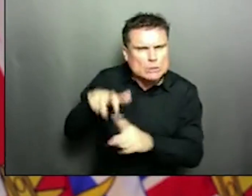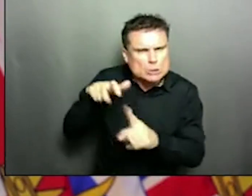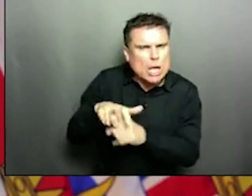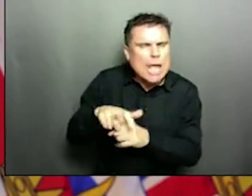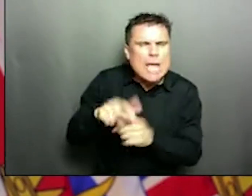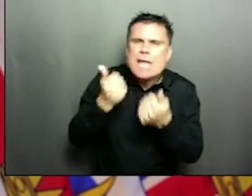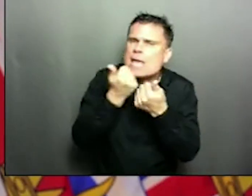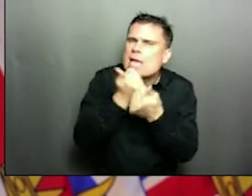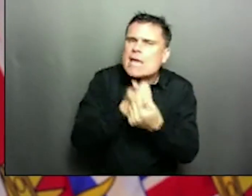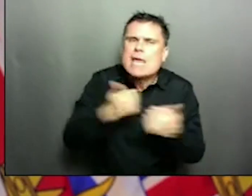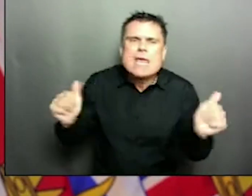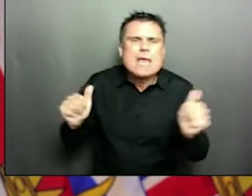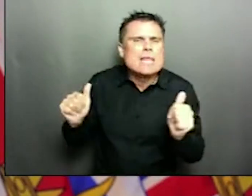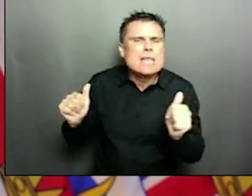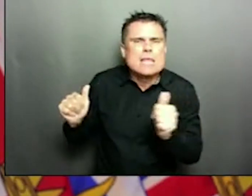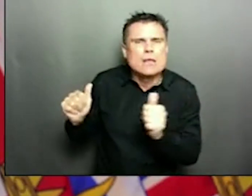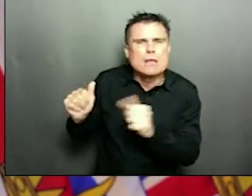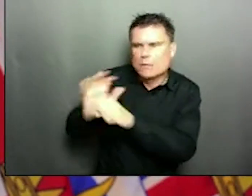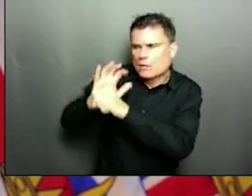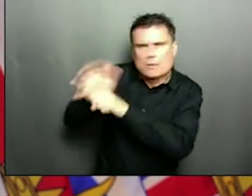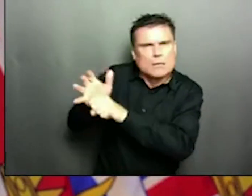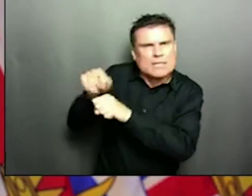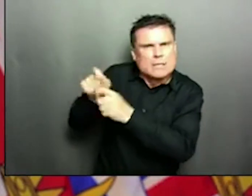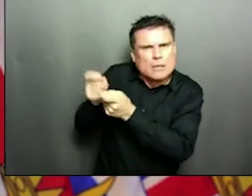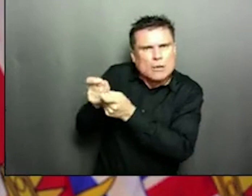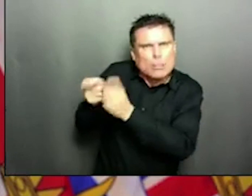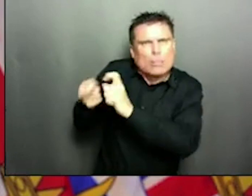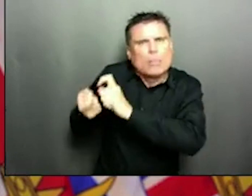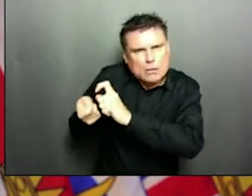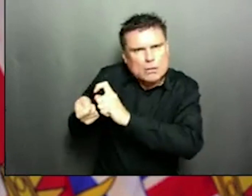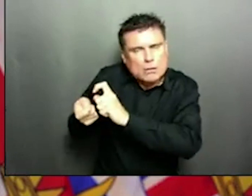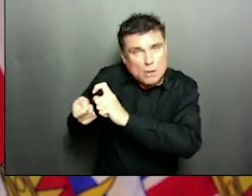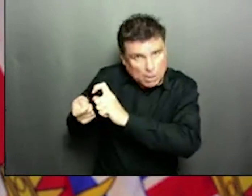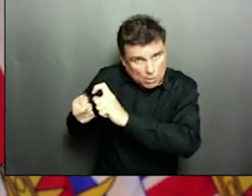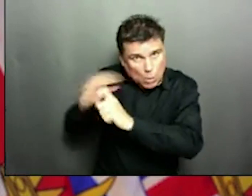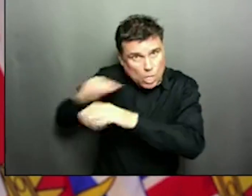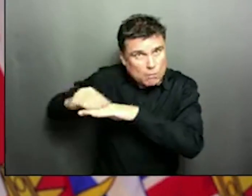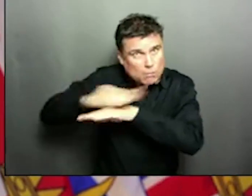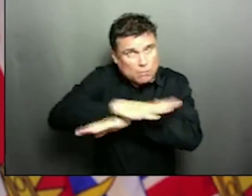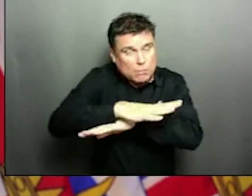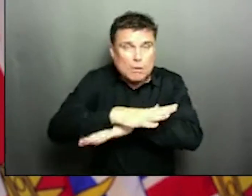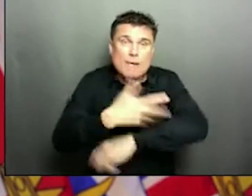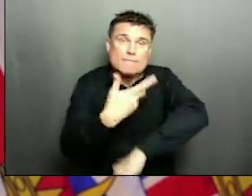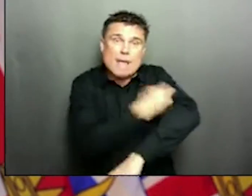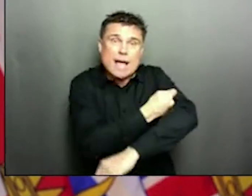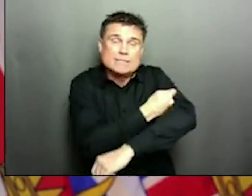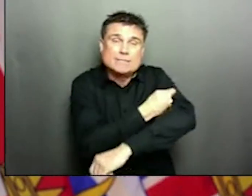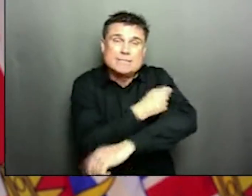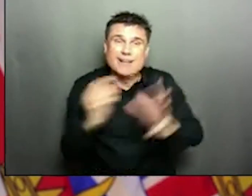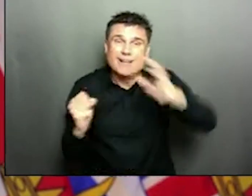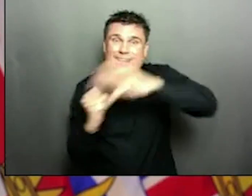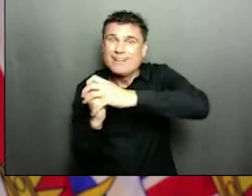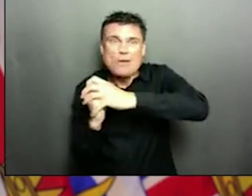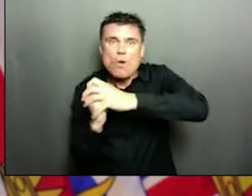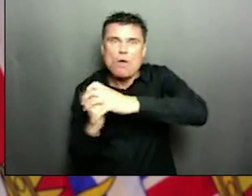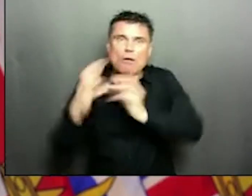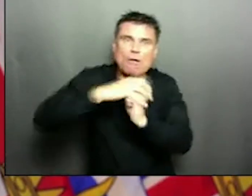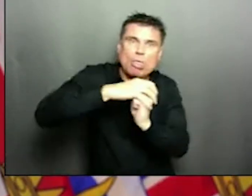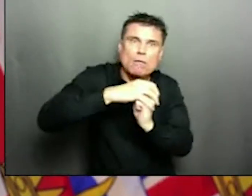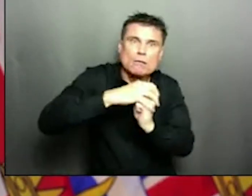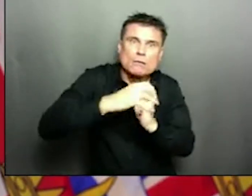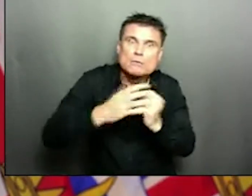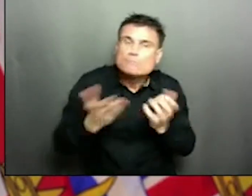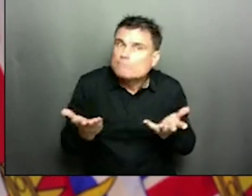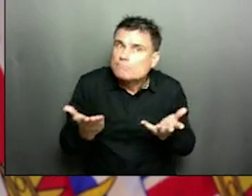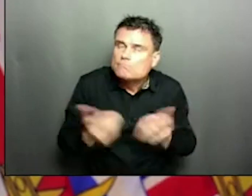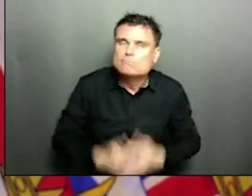been done of both Moderna and the Pfizer vaccine, the AstraZeneca vaccine, the Johnson & Johnson vaccine,